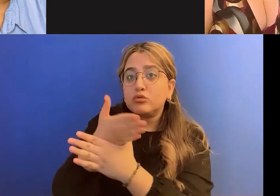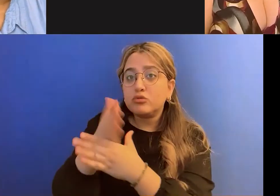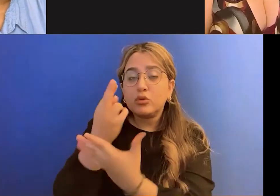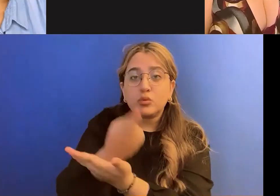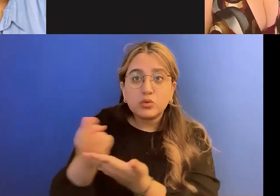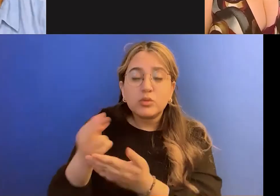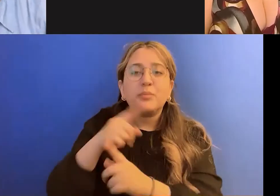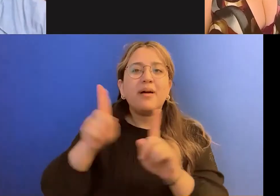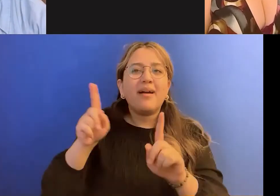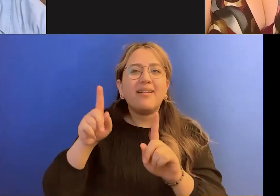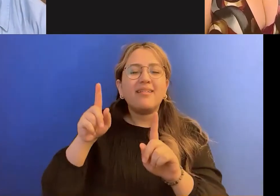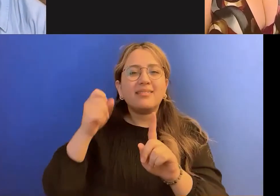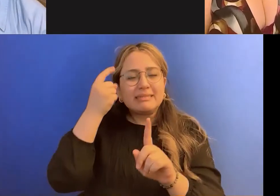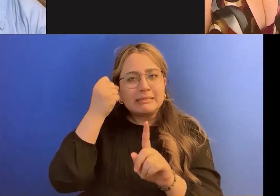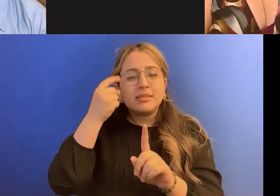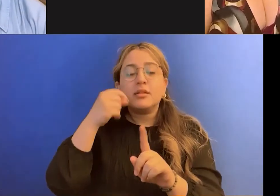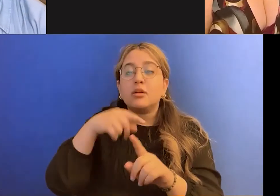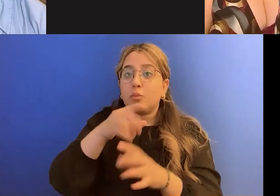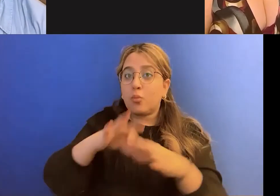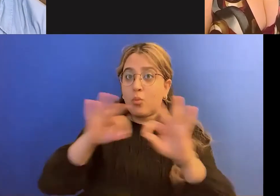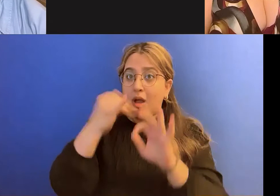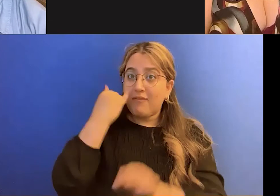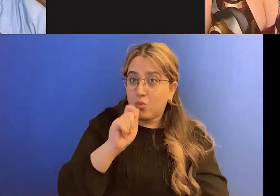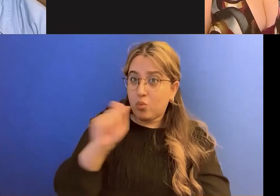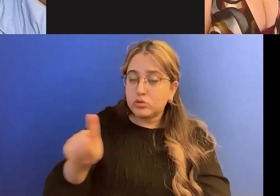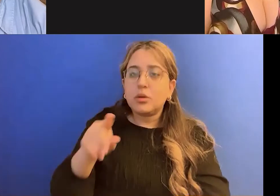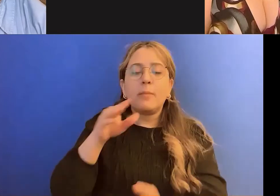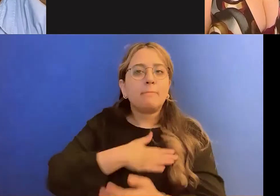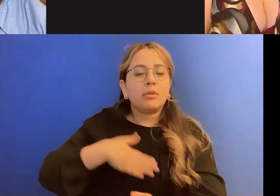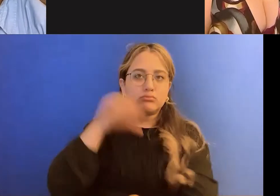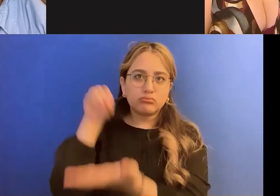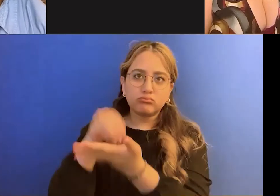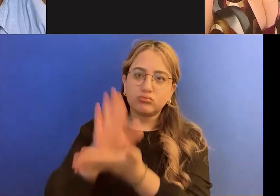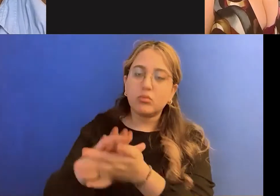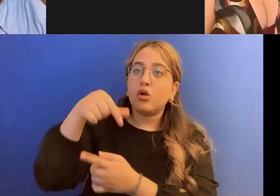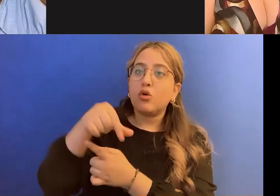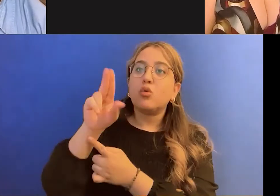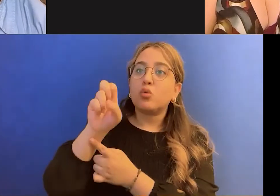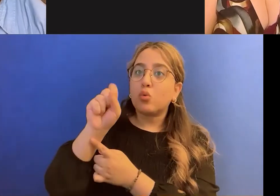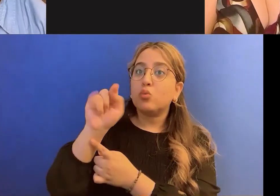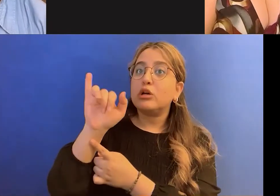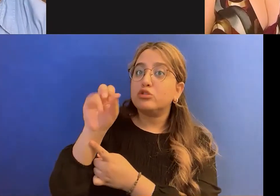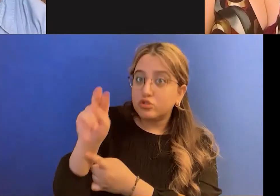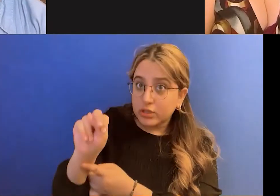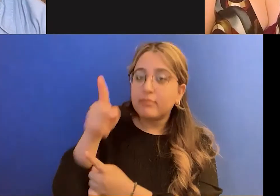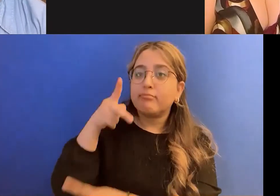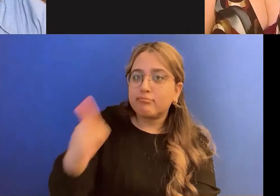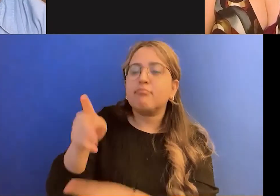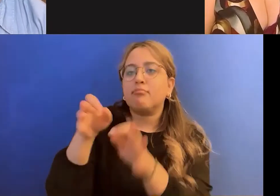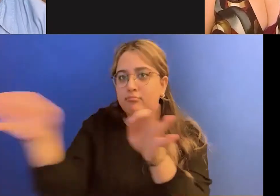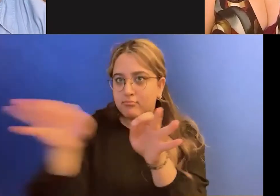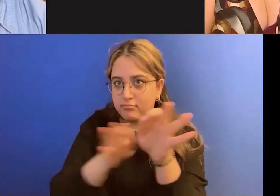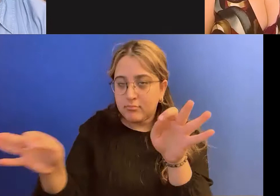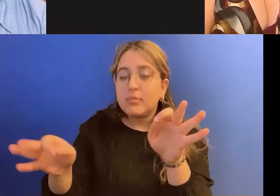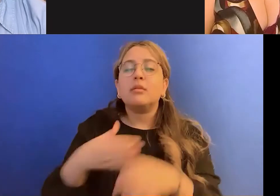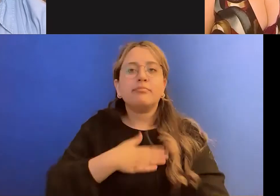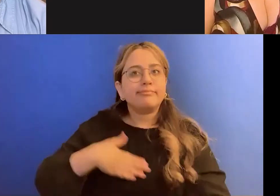at the beginning of your question. Um, so, uh, so please feel welcome to start entering questions for Artie. while they do that, I'll